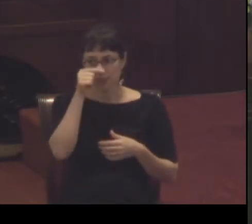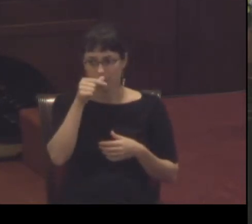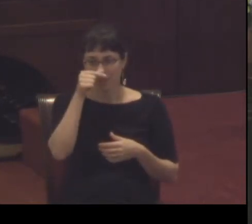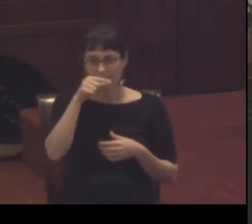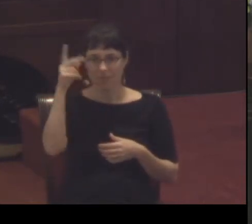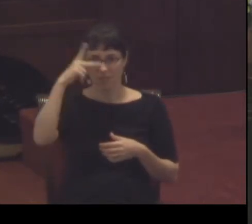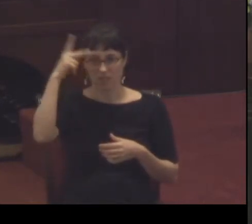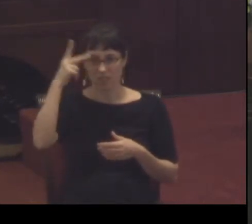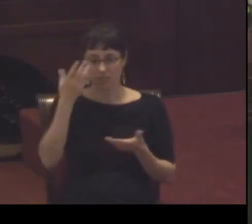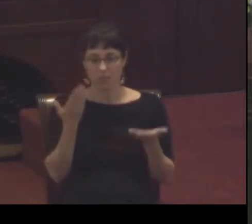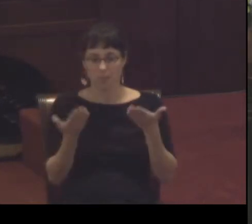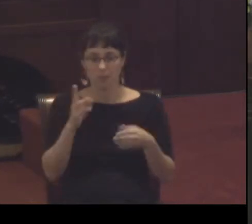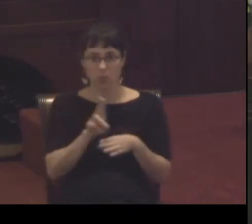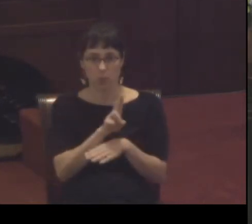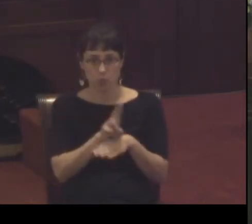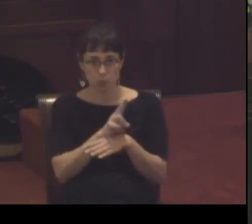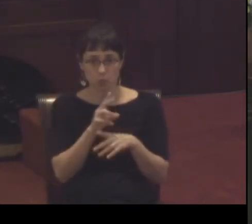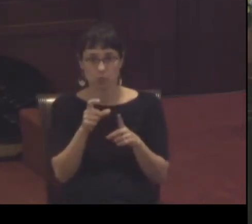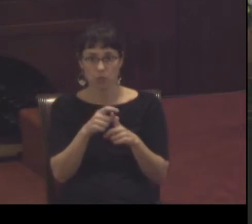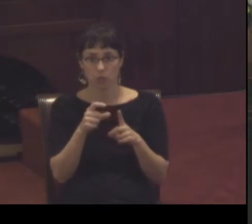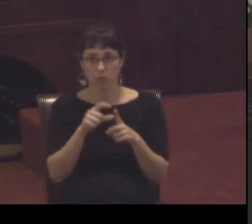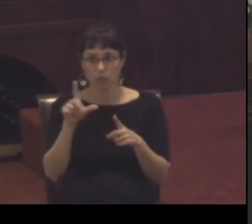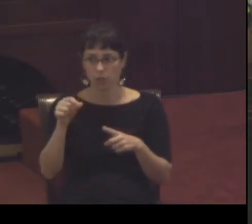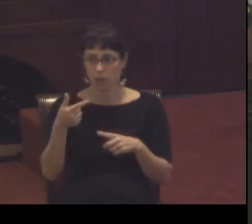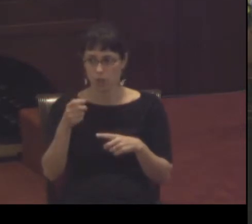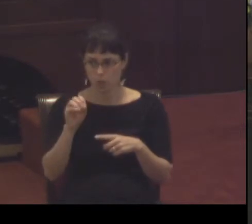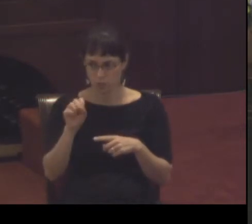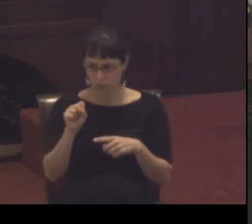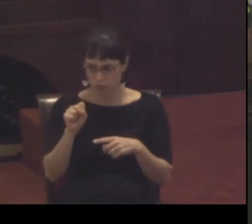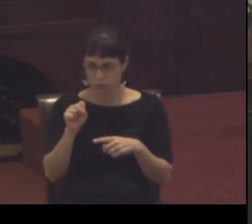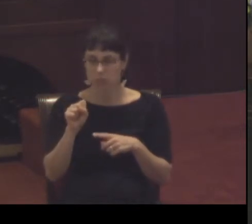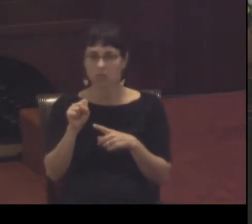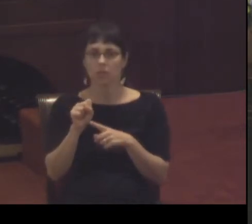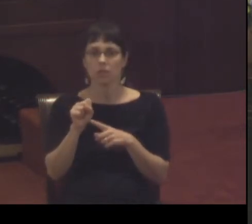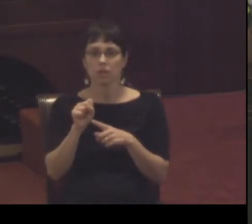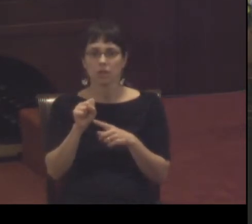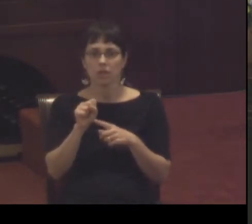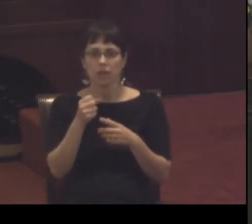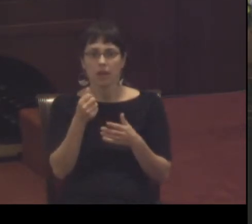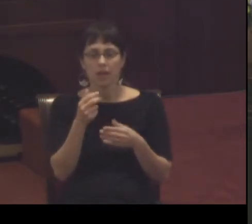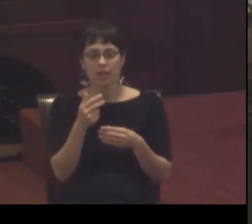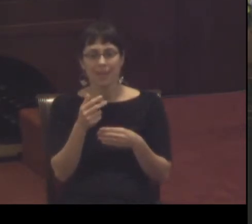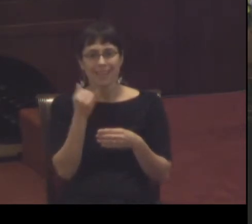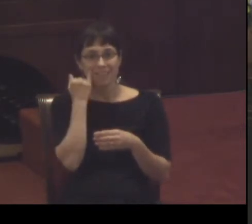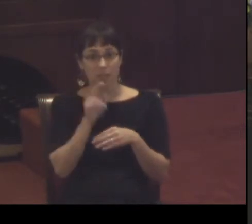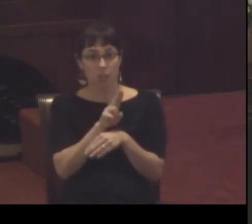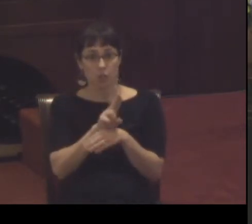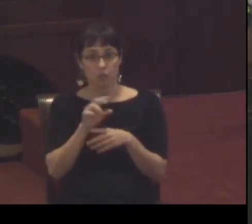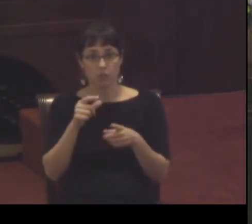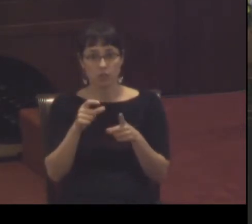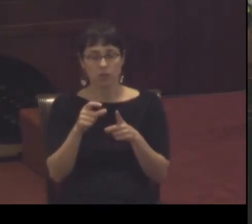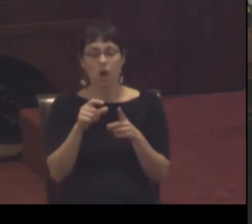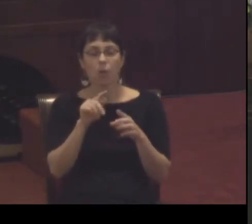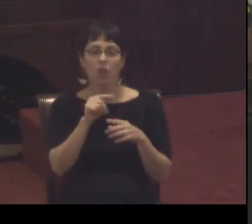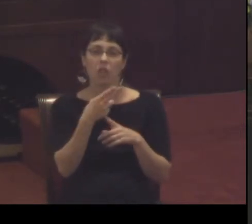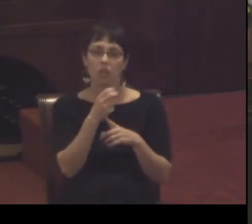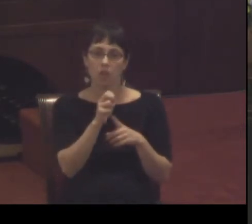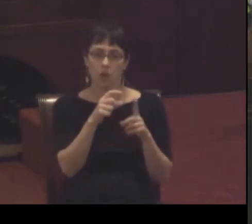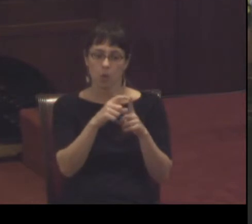even if they didn't understand those original writings they understood that by evoking this word the word